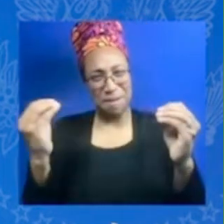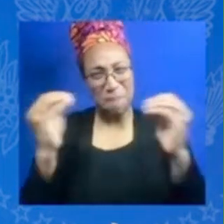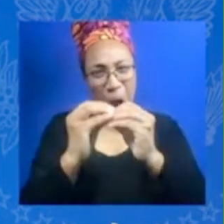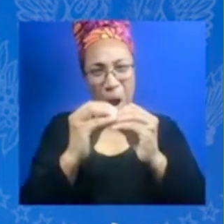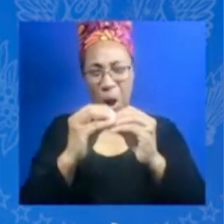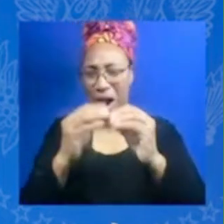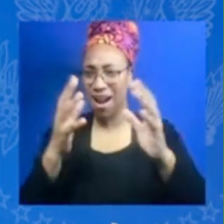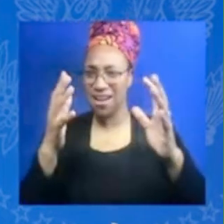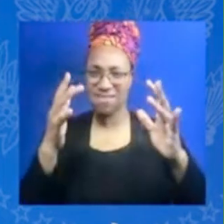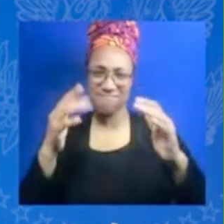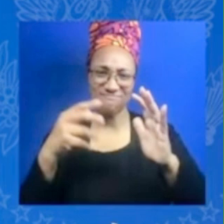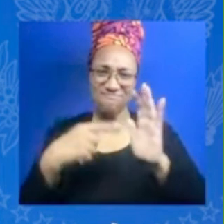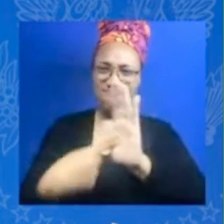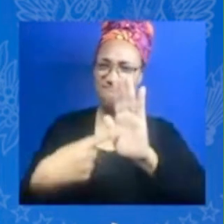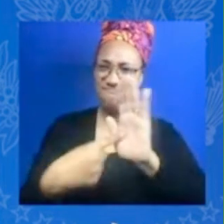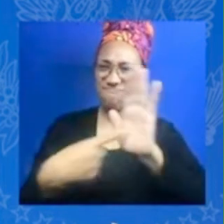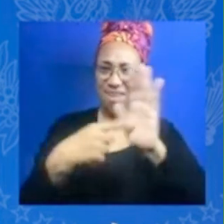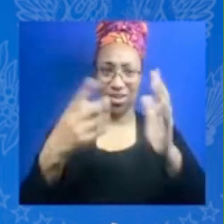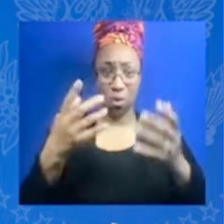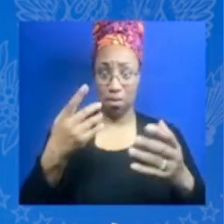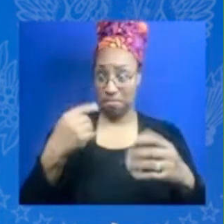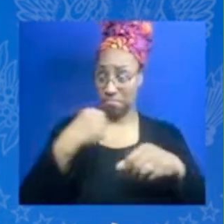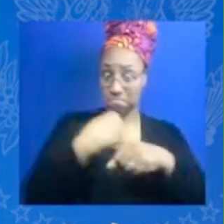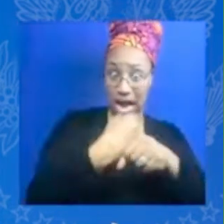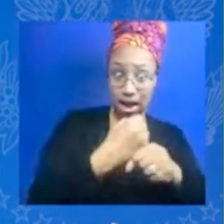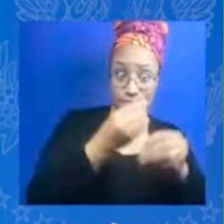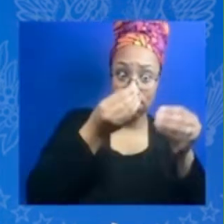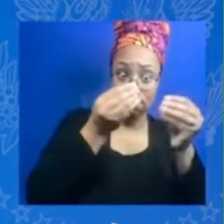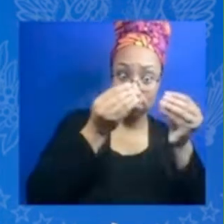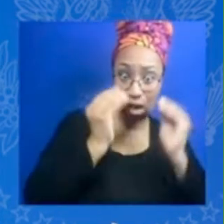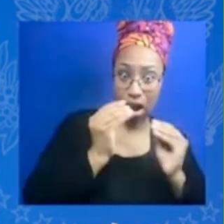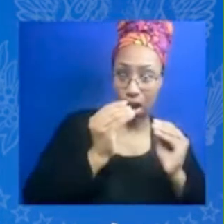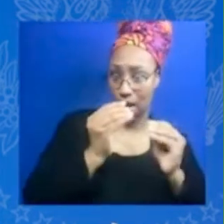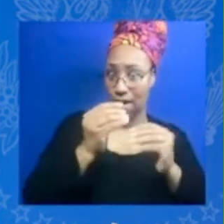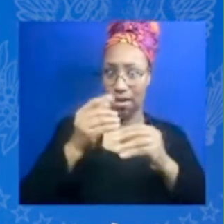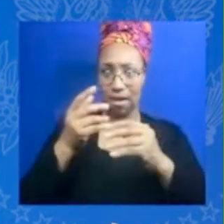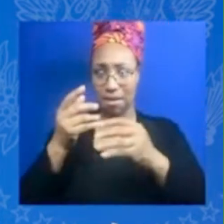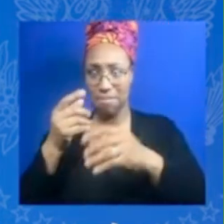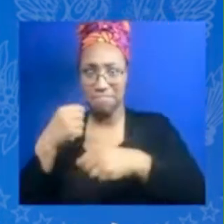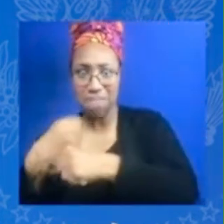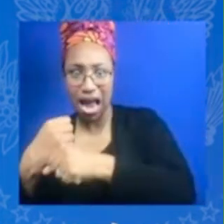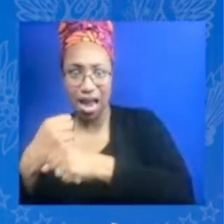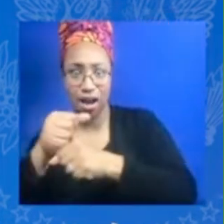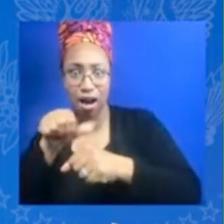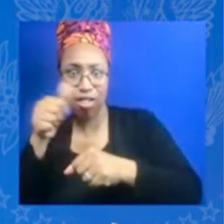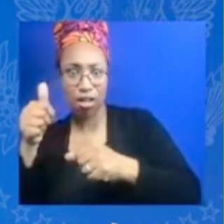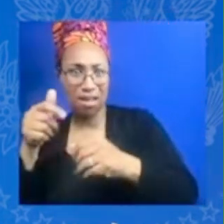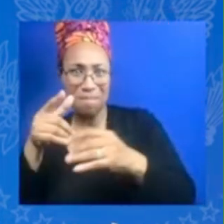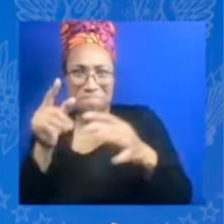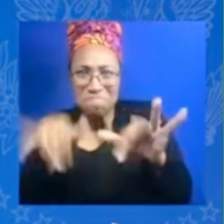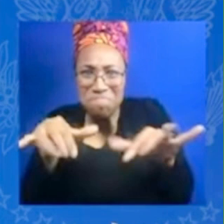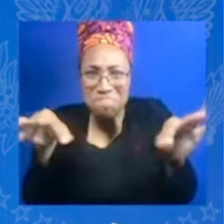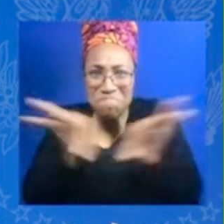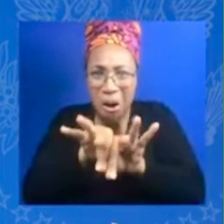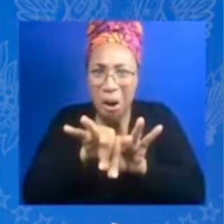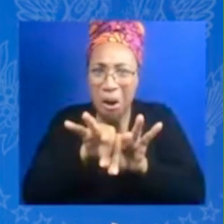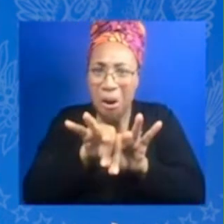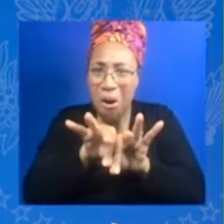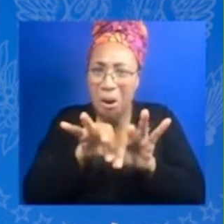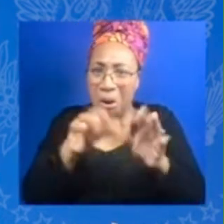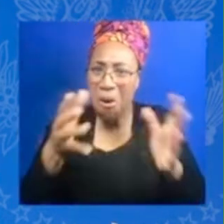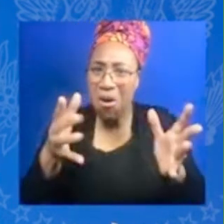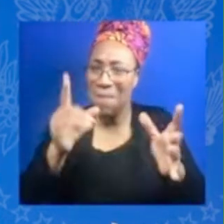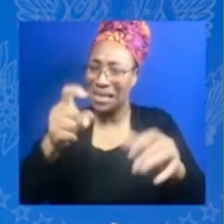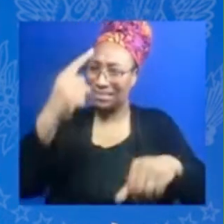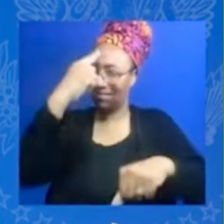and I didn't see that in the industry and so having that mindset to say I can tackle anything and then having the